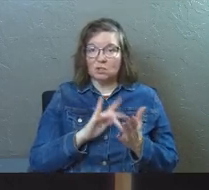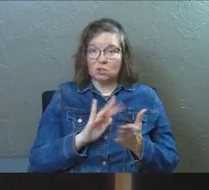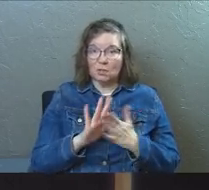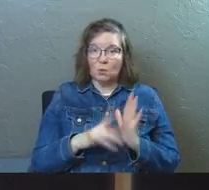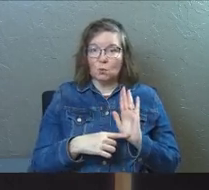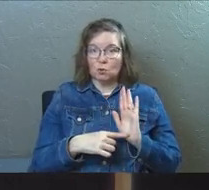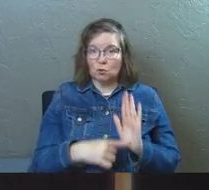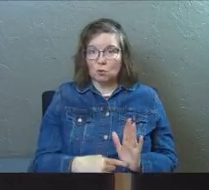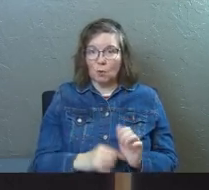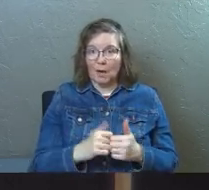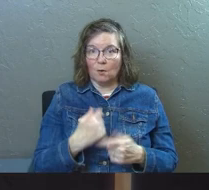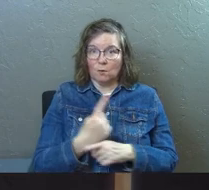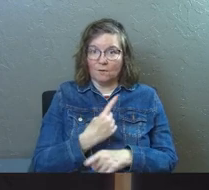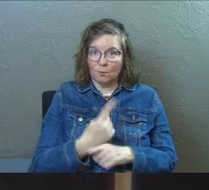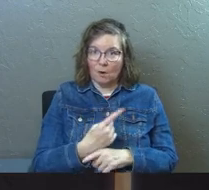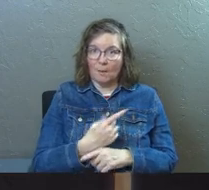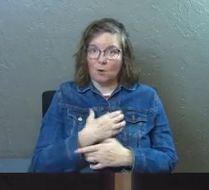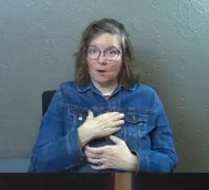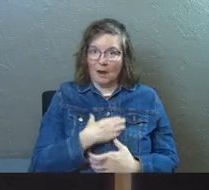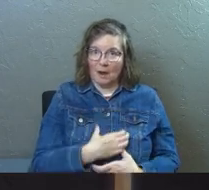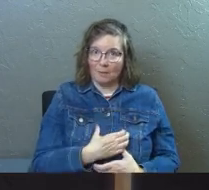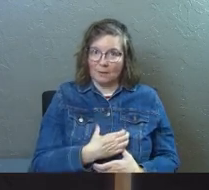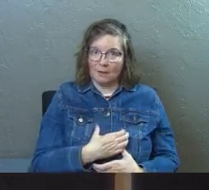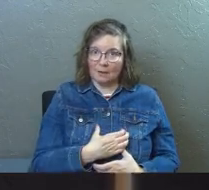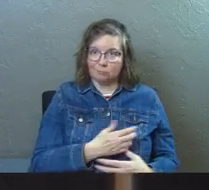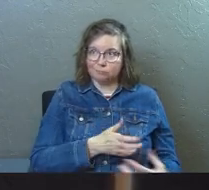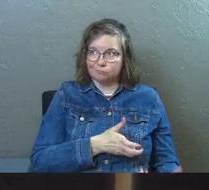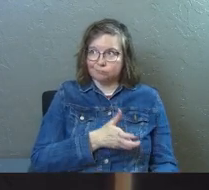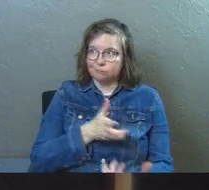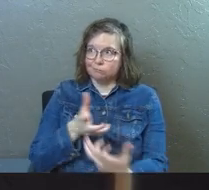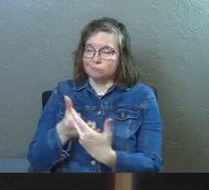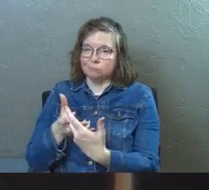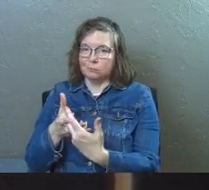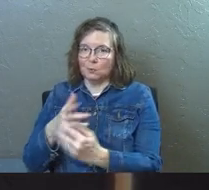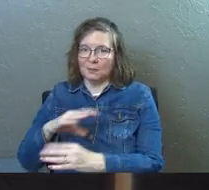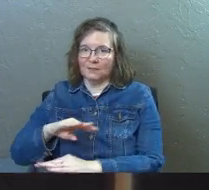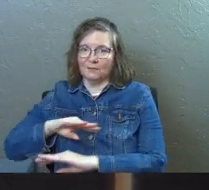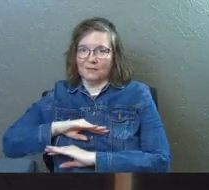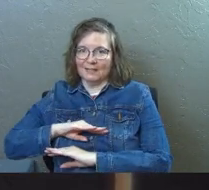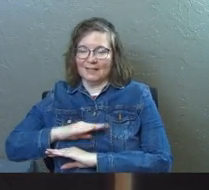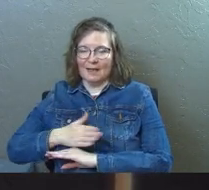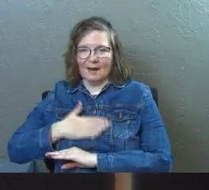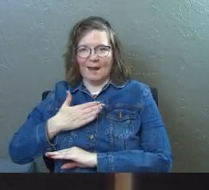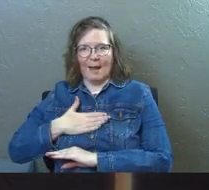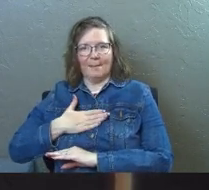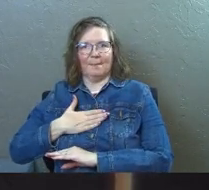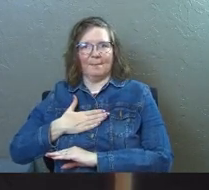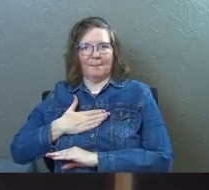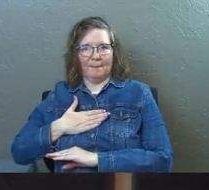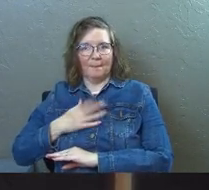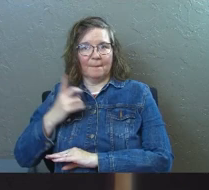Jesus will show you how to have a proper appetite, how to be actually fulfilled, how to be happier.